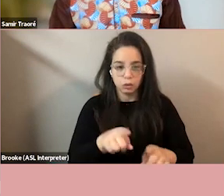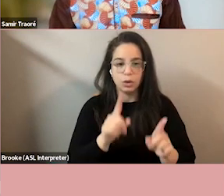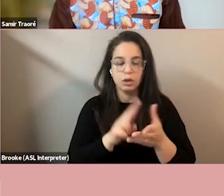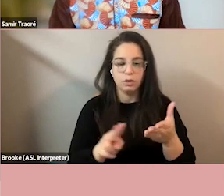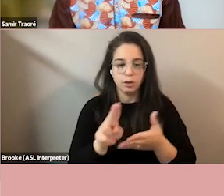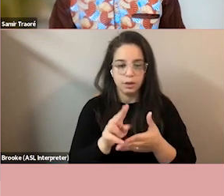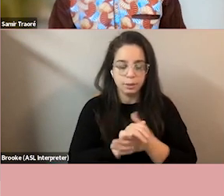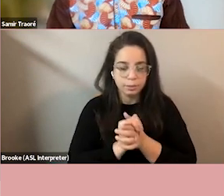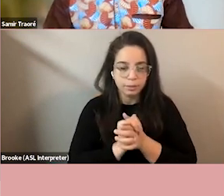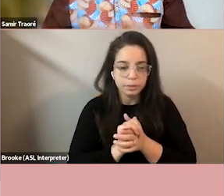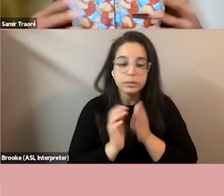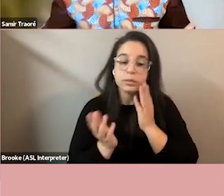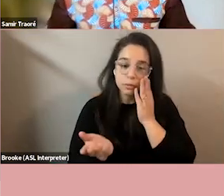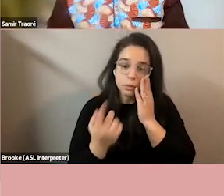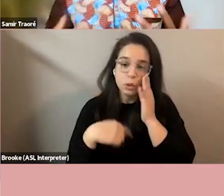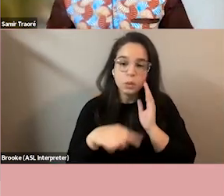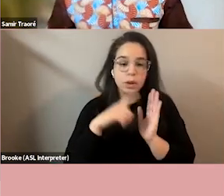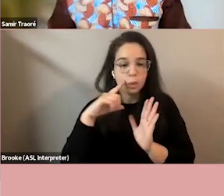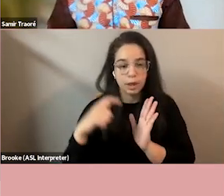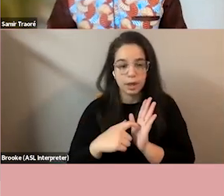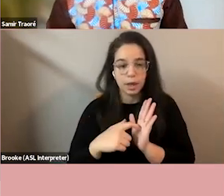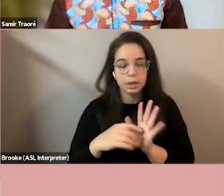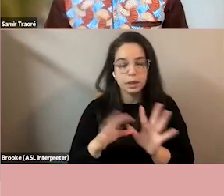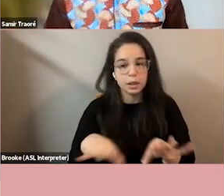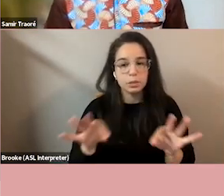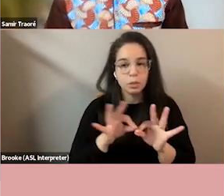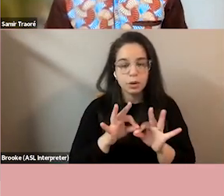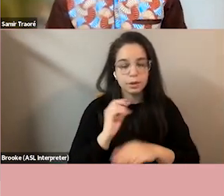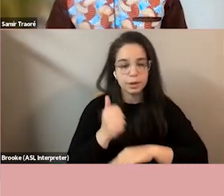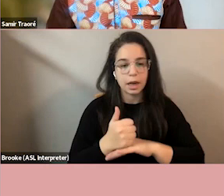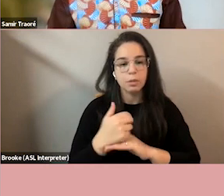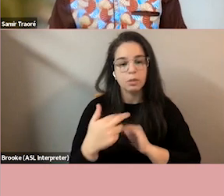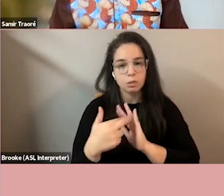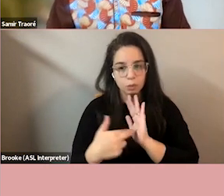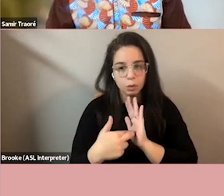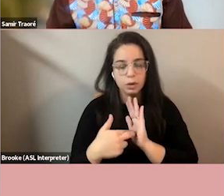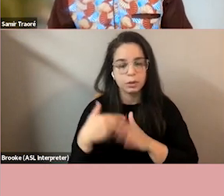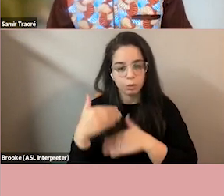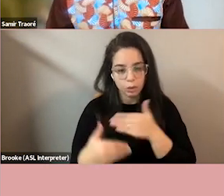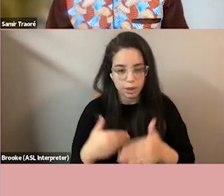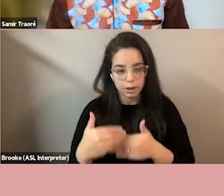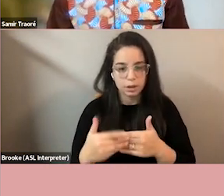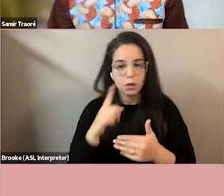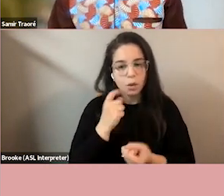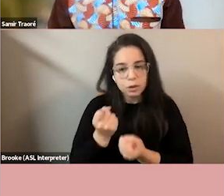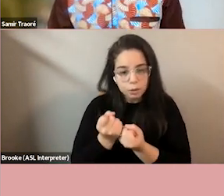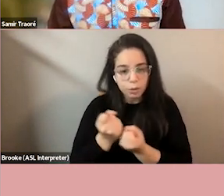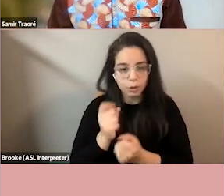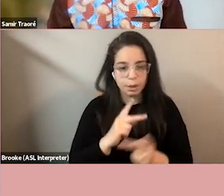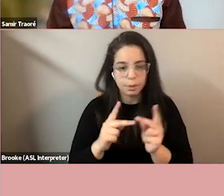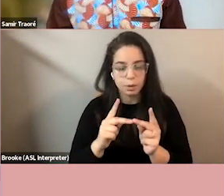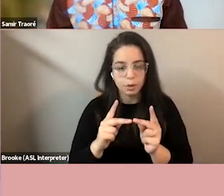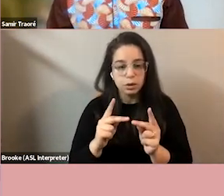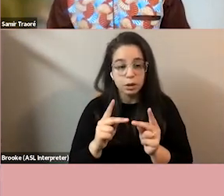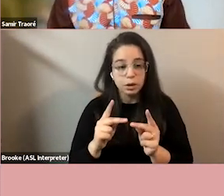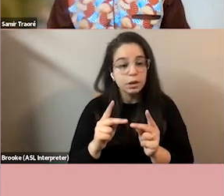um we are we are mindful that it's important to create protocols in order to support individuals who